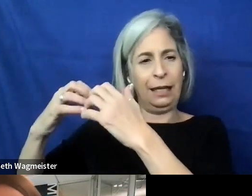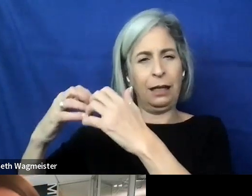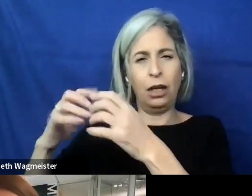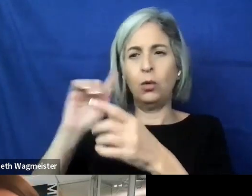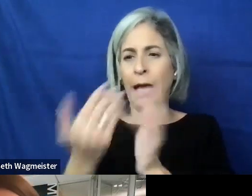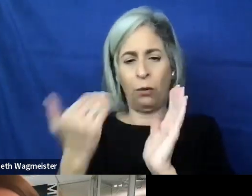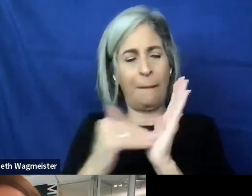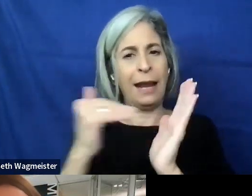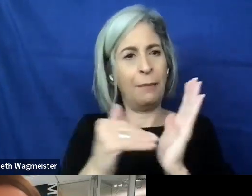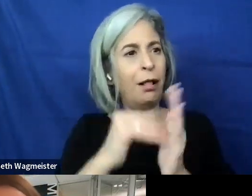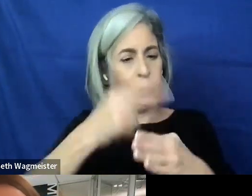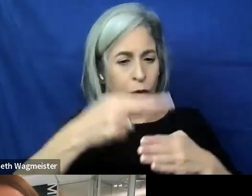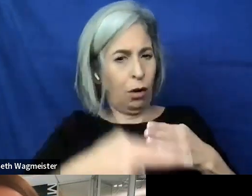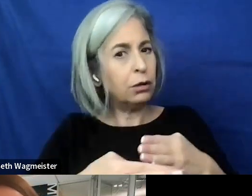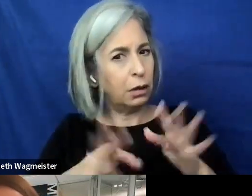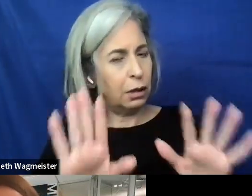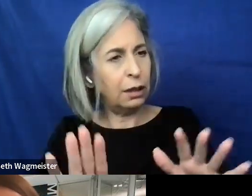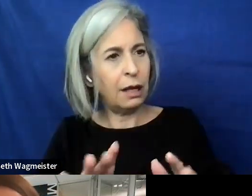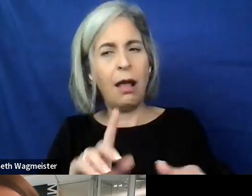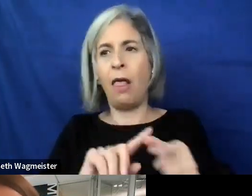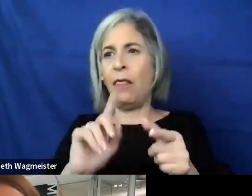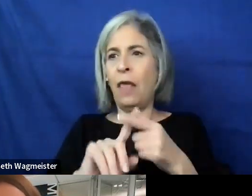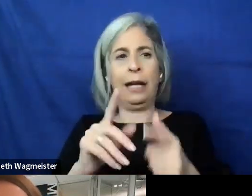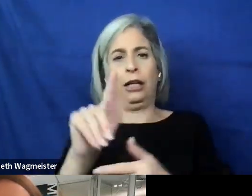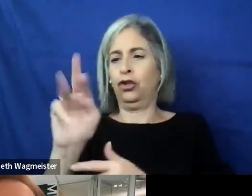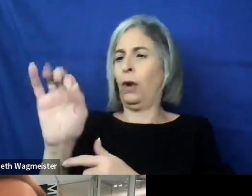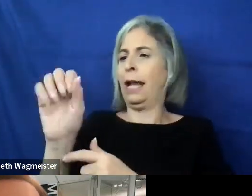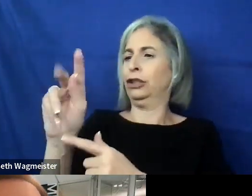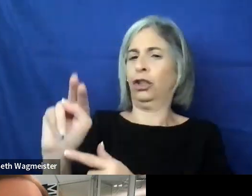repeatable results, and that's how you're going to get traction in the industry.